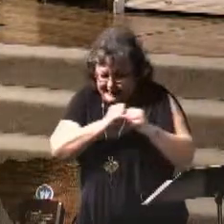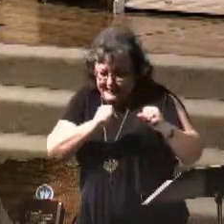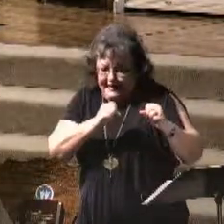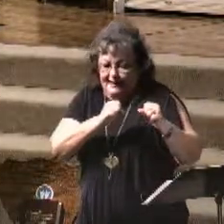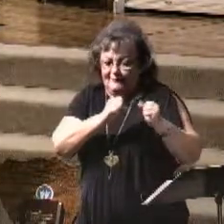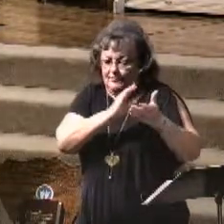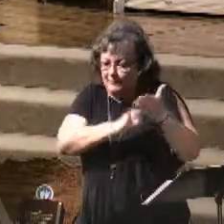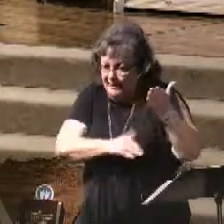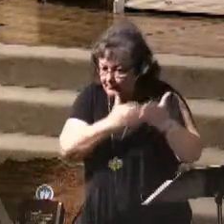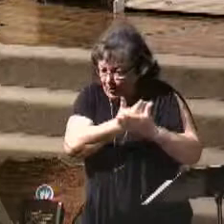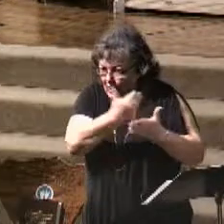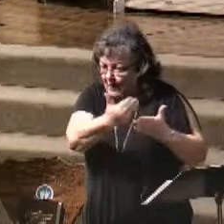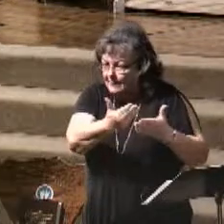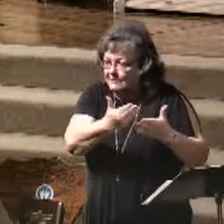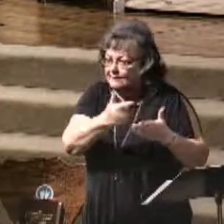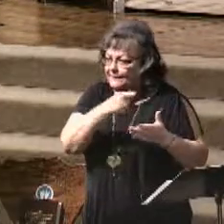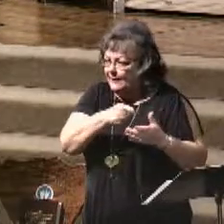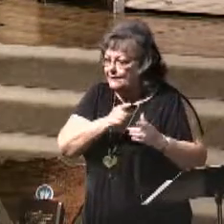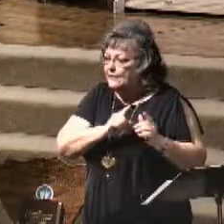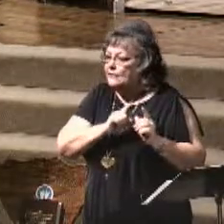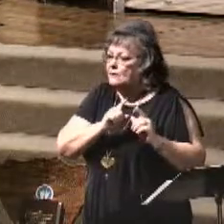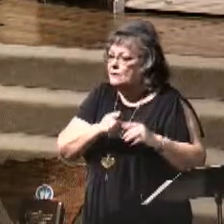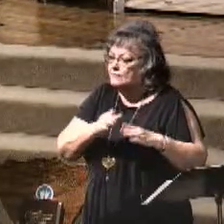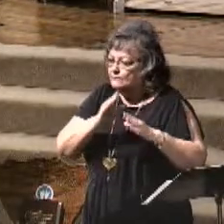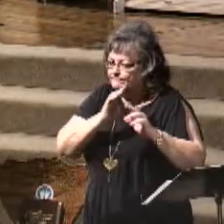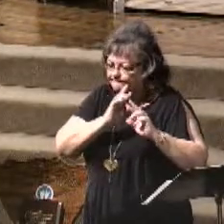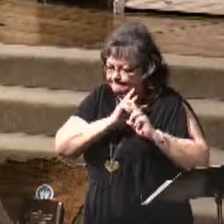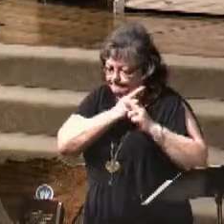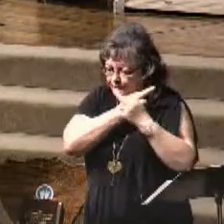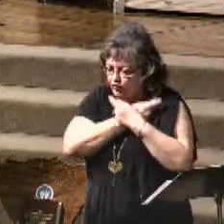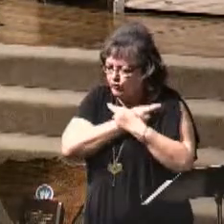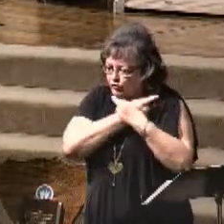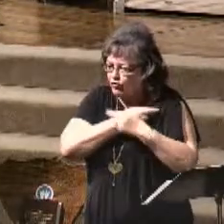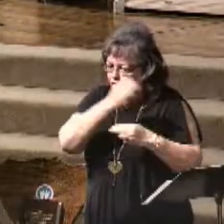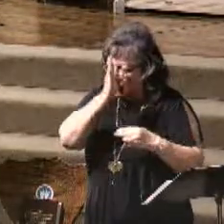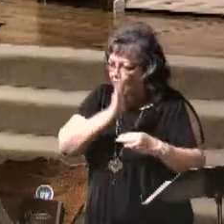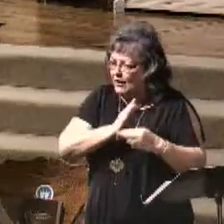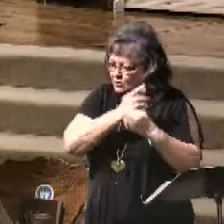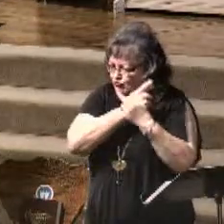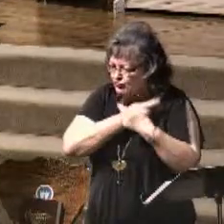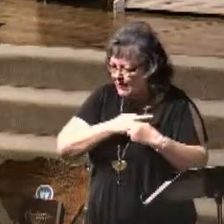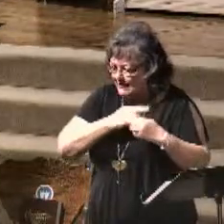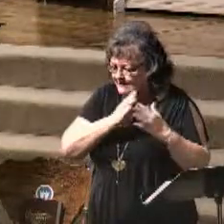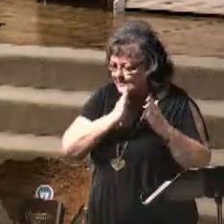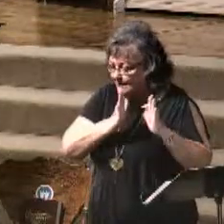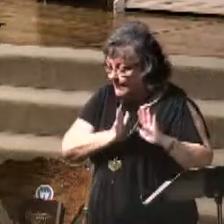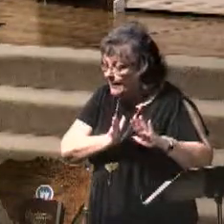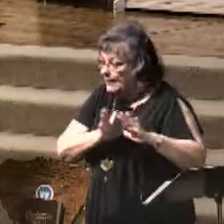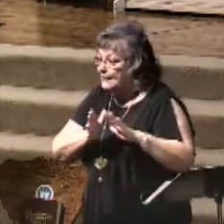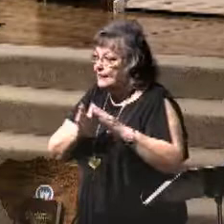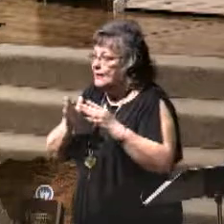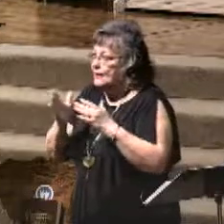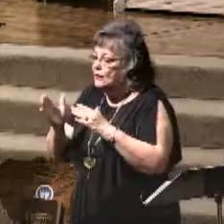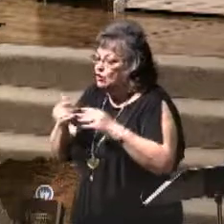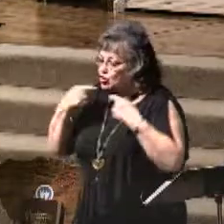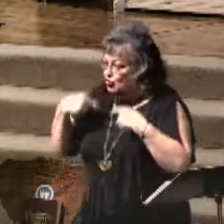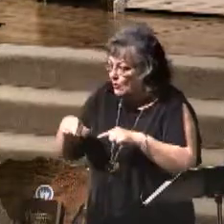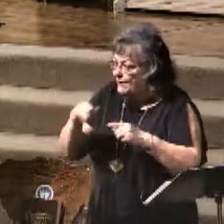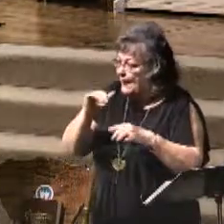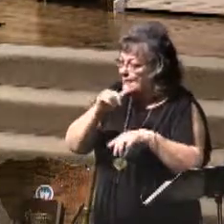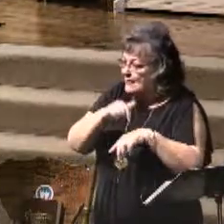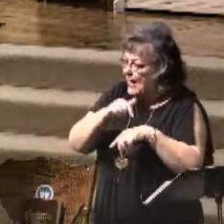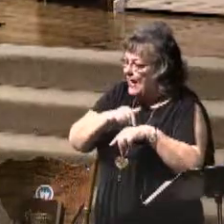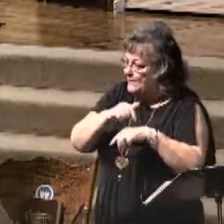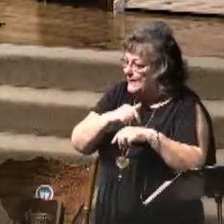then they enter into God's rest. But during that time in heaven, and we're told about that